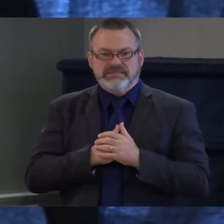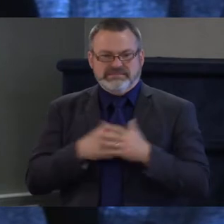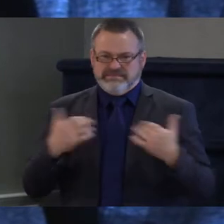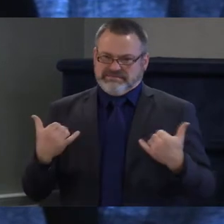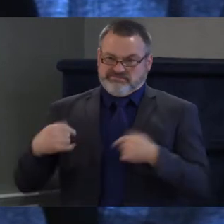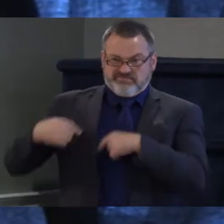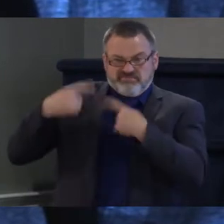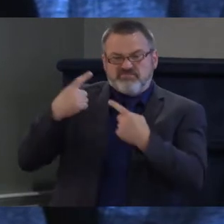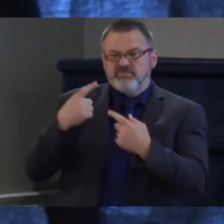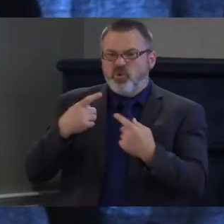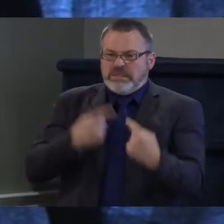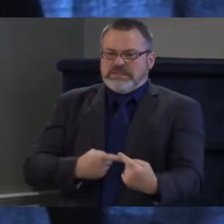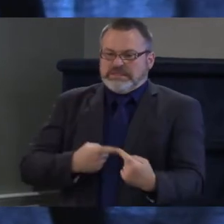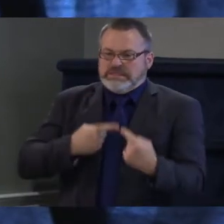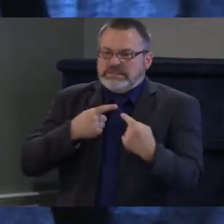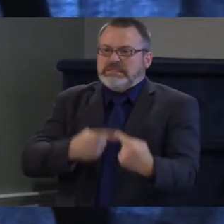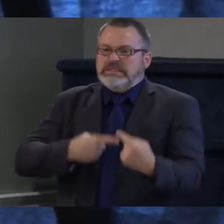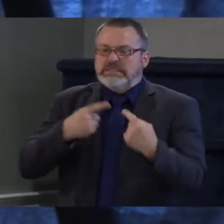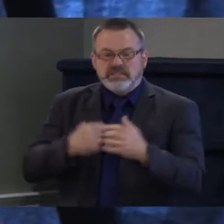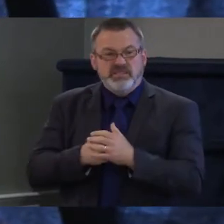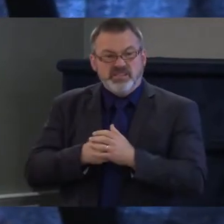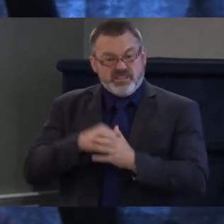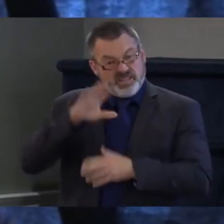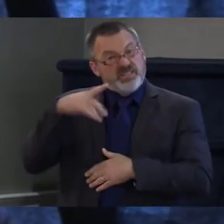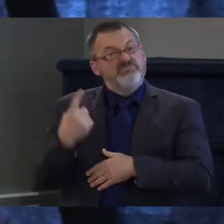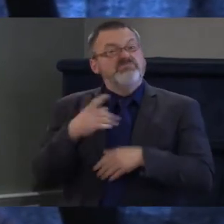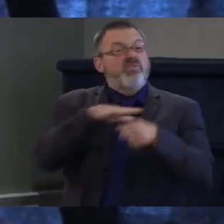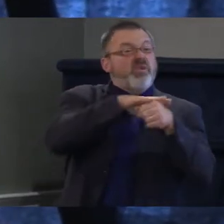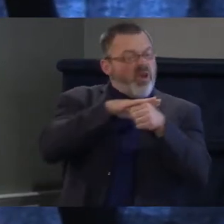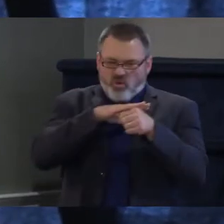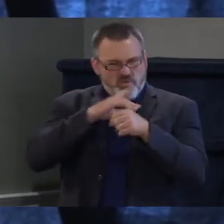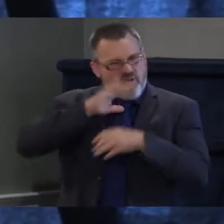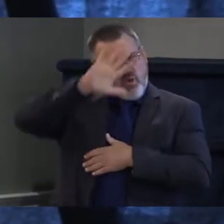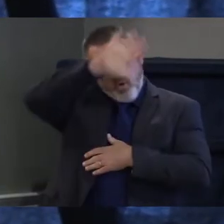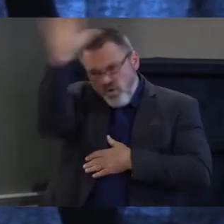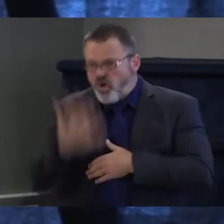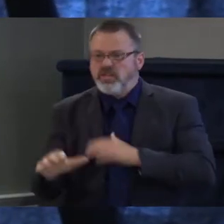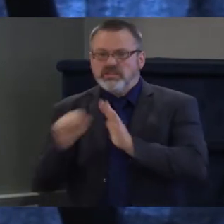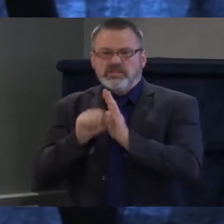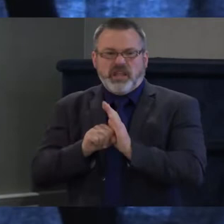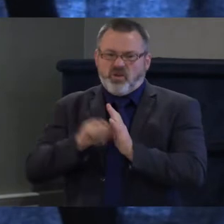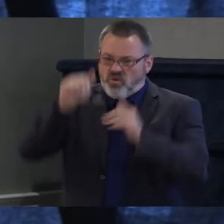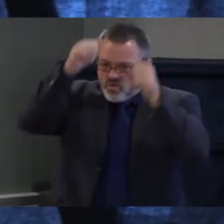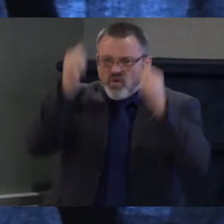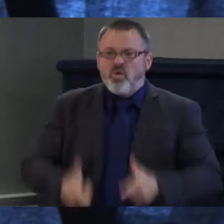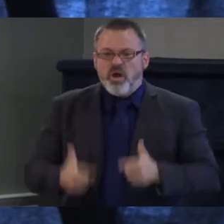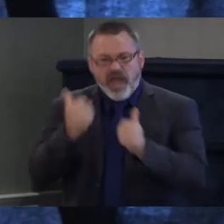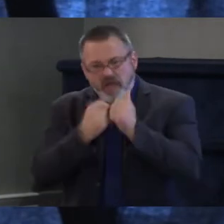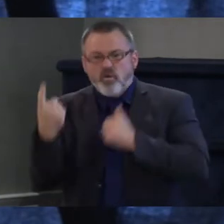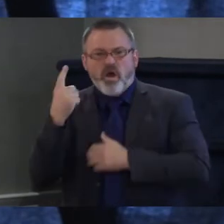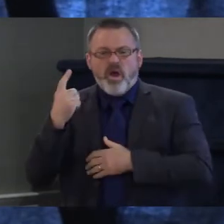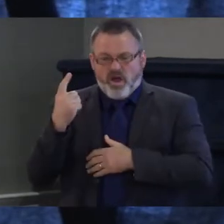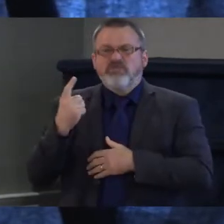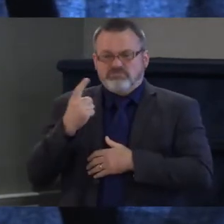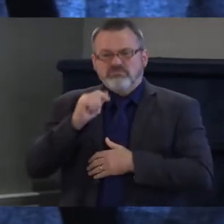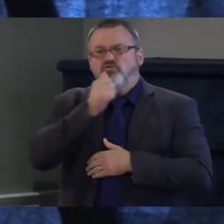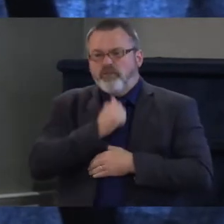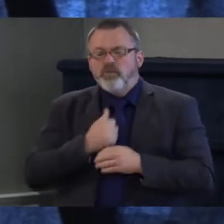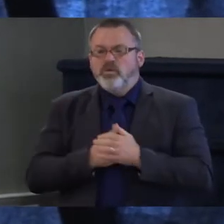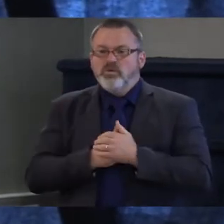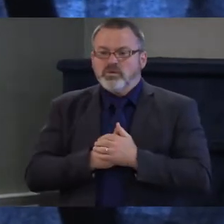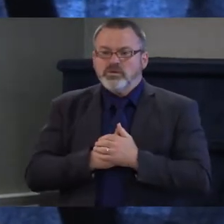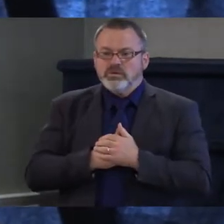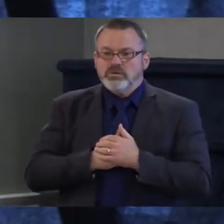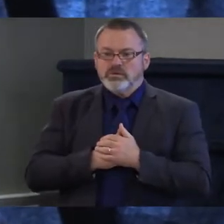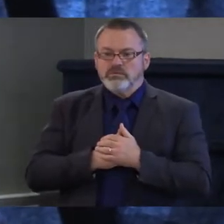across the state at every level. And it's one of the reasons why mental health supports are going to be one of the cornerstone issues